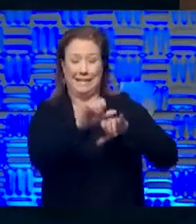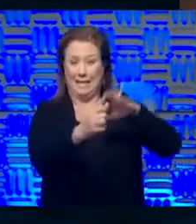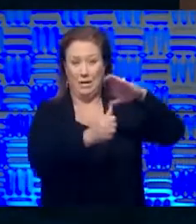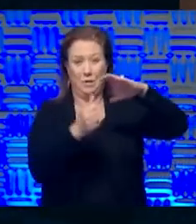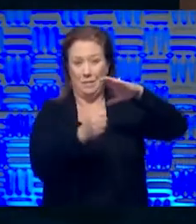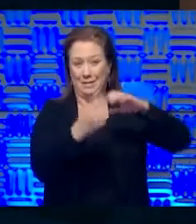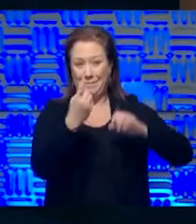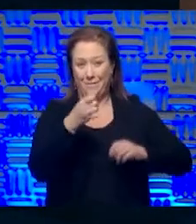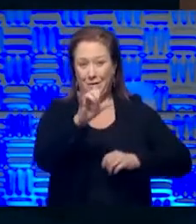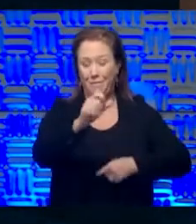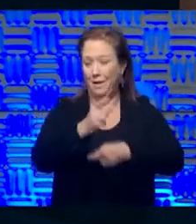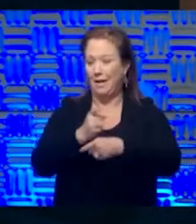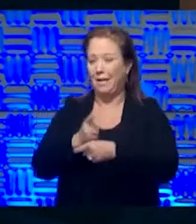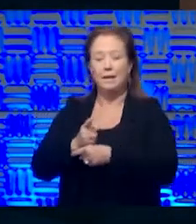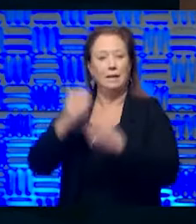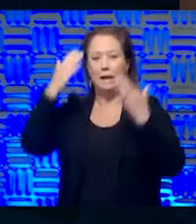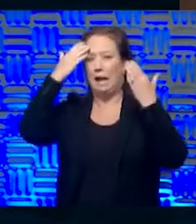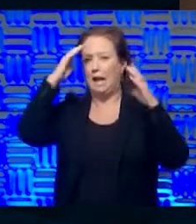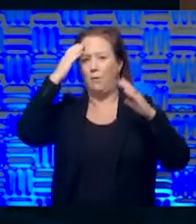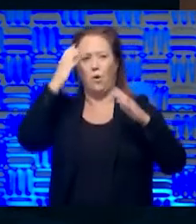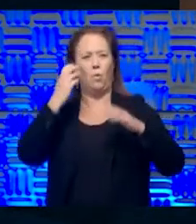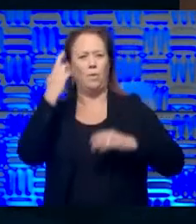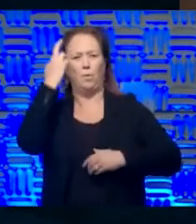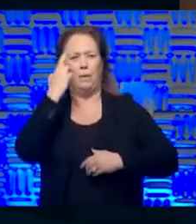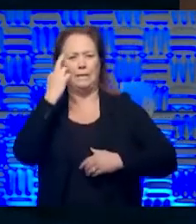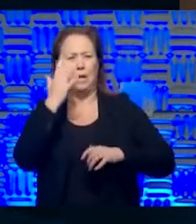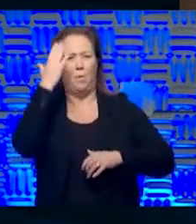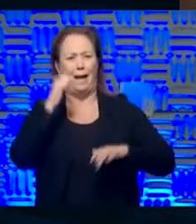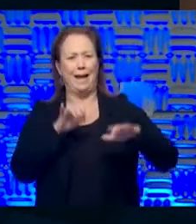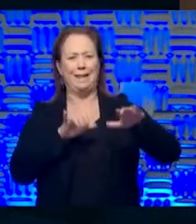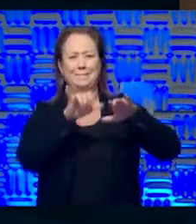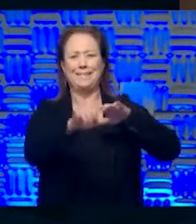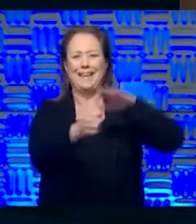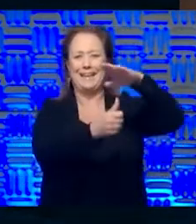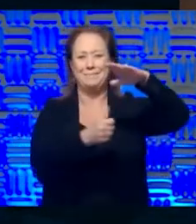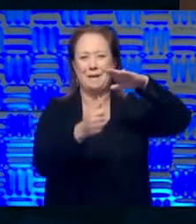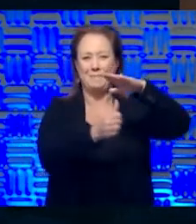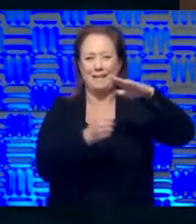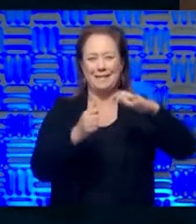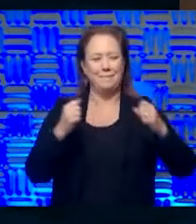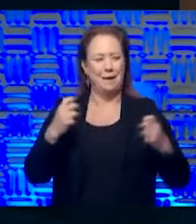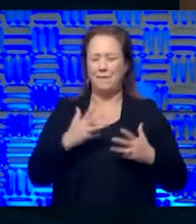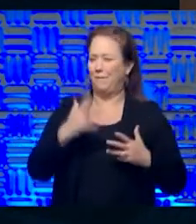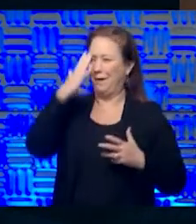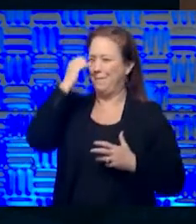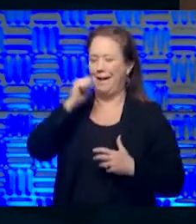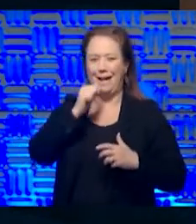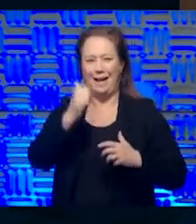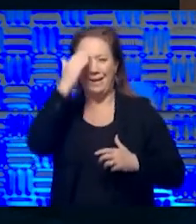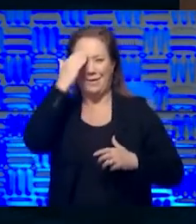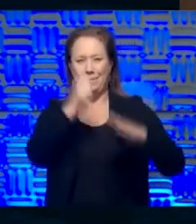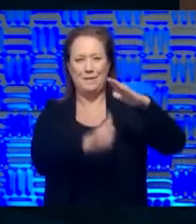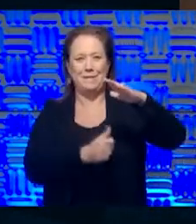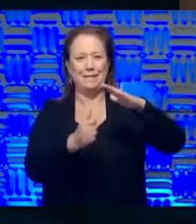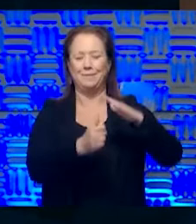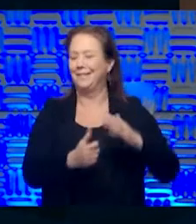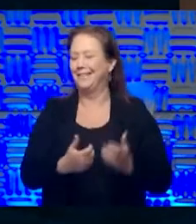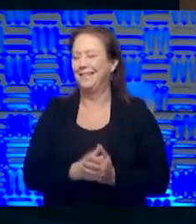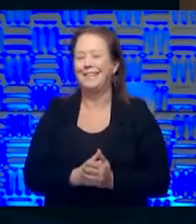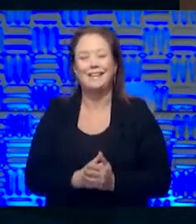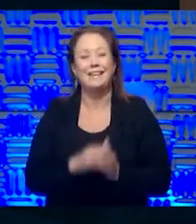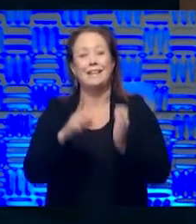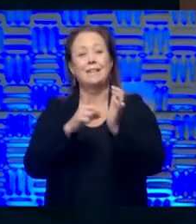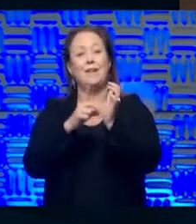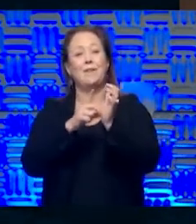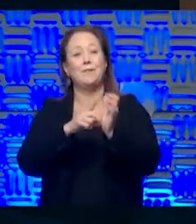Yes, I no longer know what the reason is that I'm in the basement, but I'm reluctant to perhaps to find out. All right. Dr.